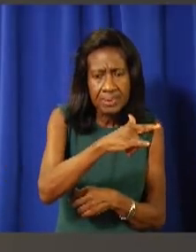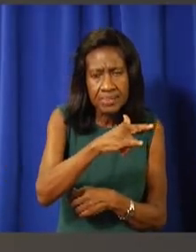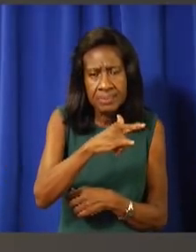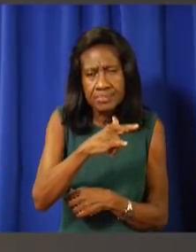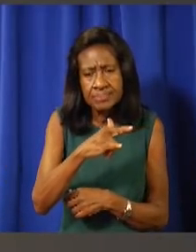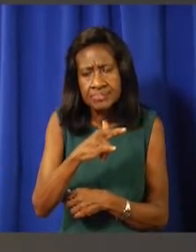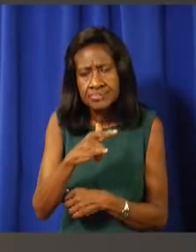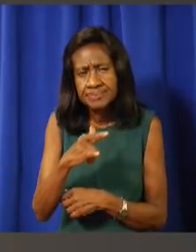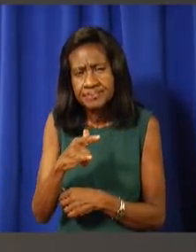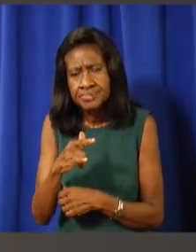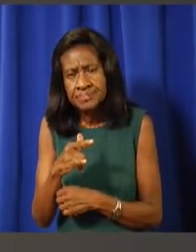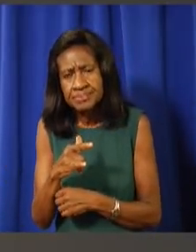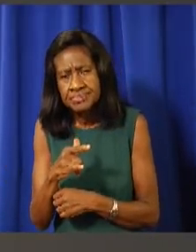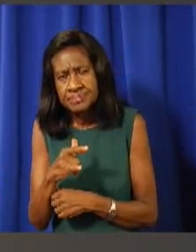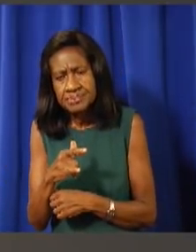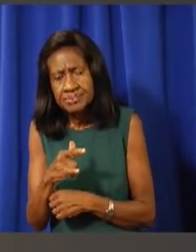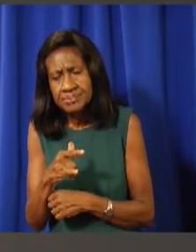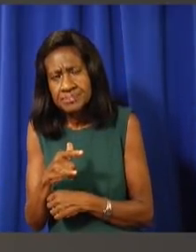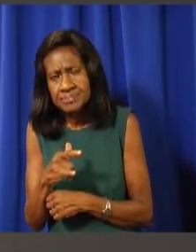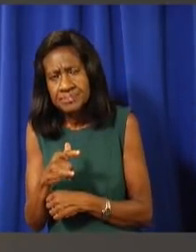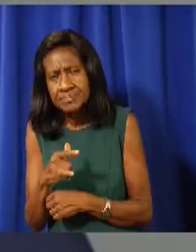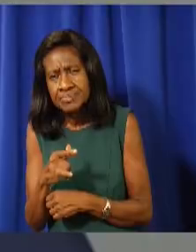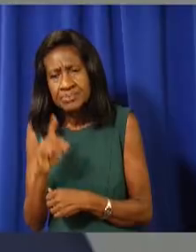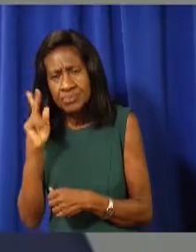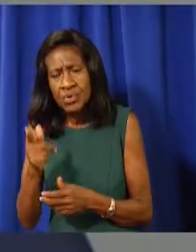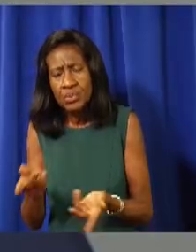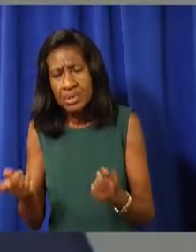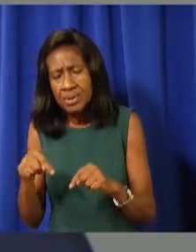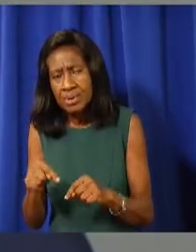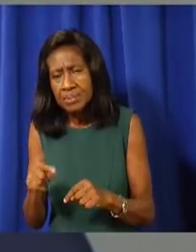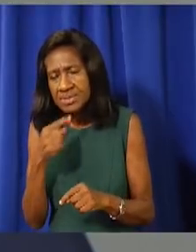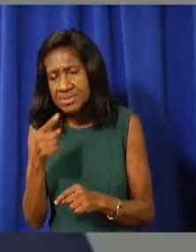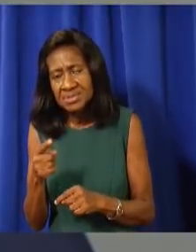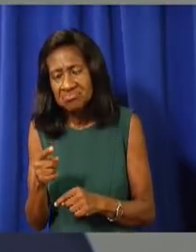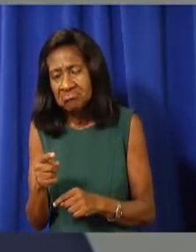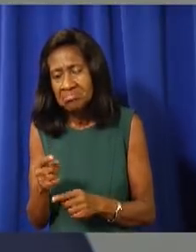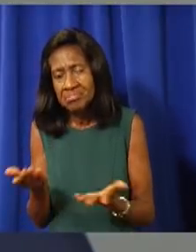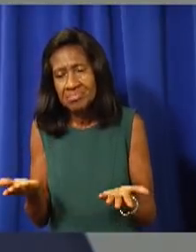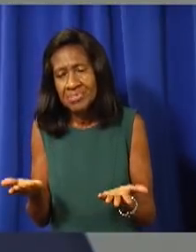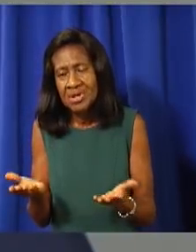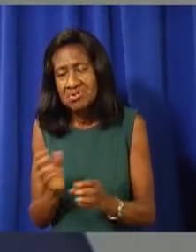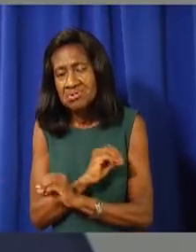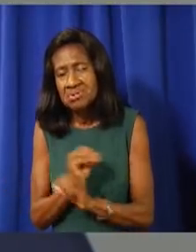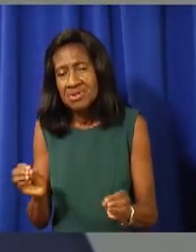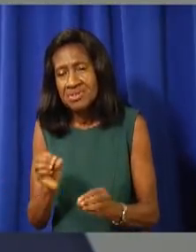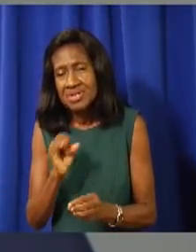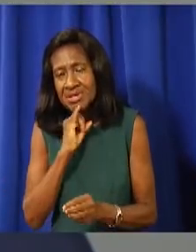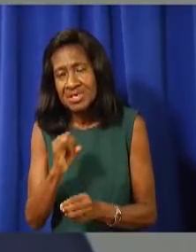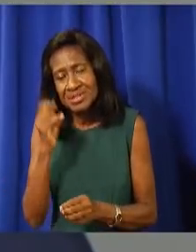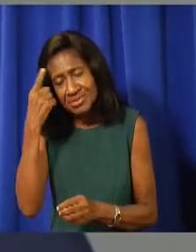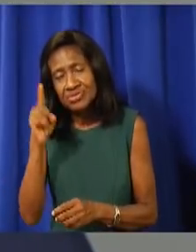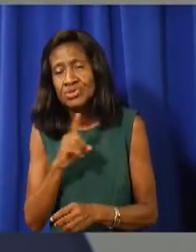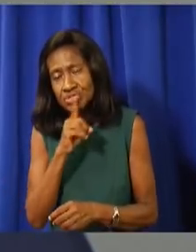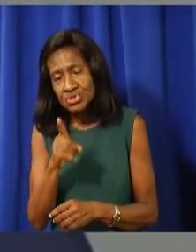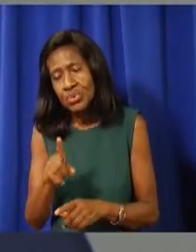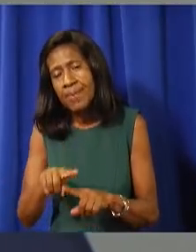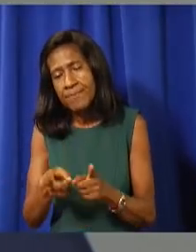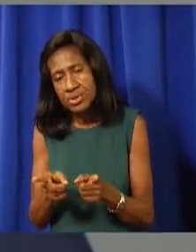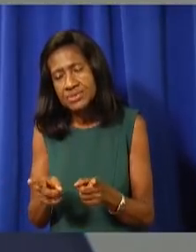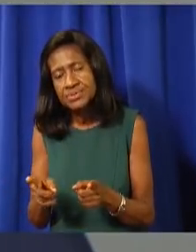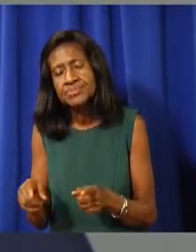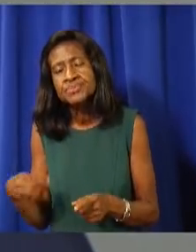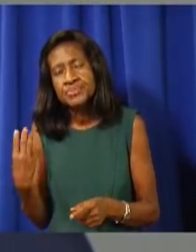the borders might not reopen? Well, there's no certainty in anything in life, but we have a working